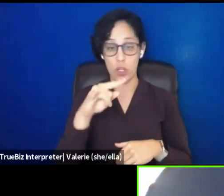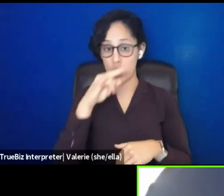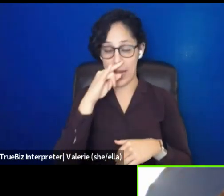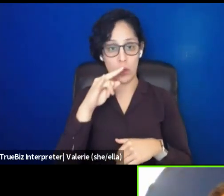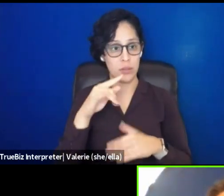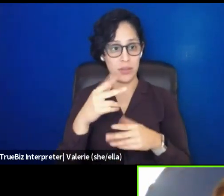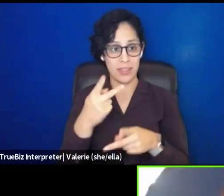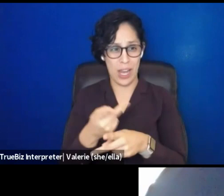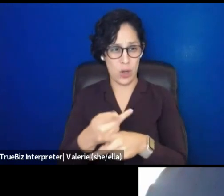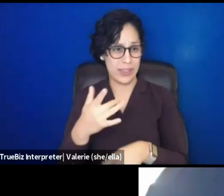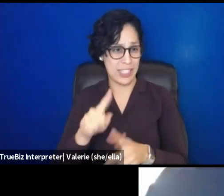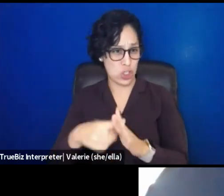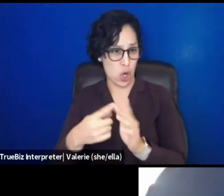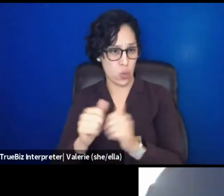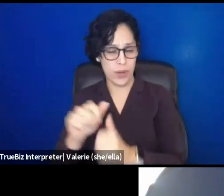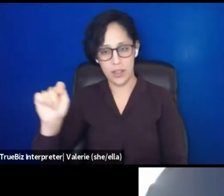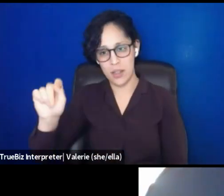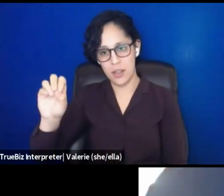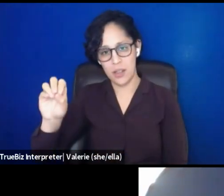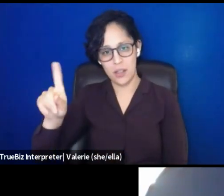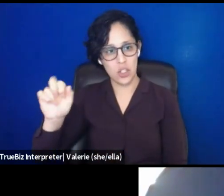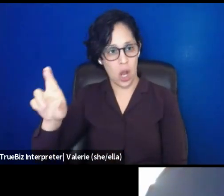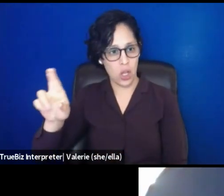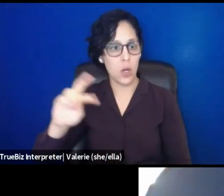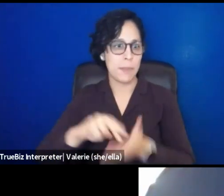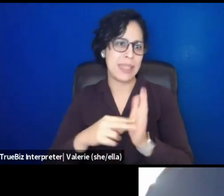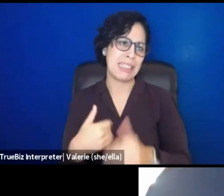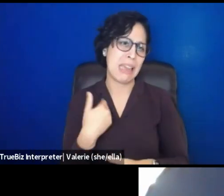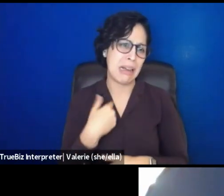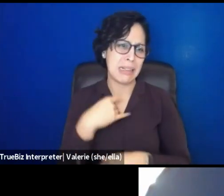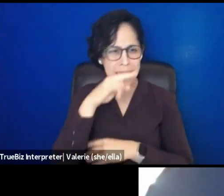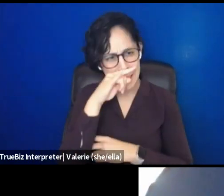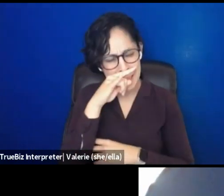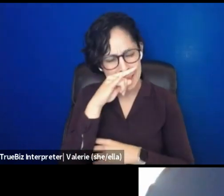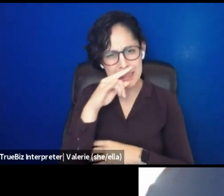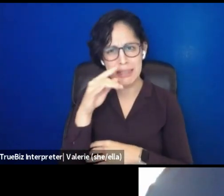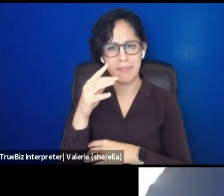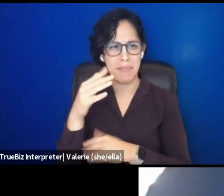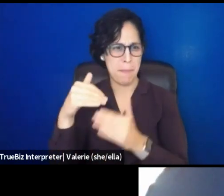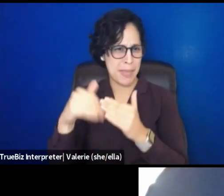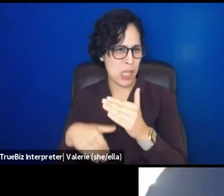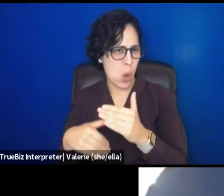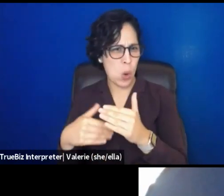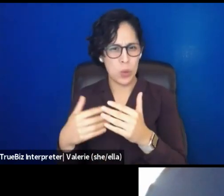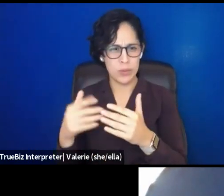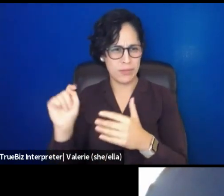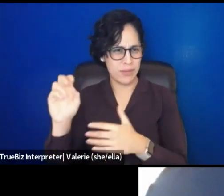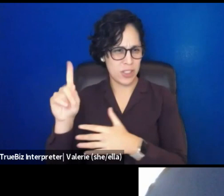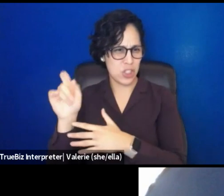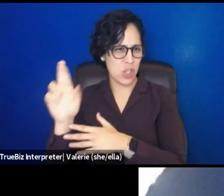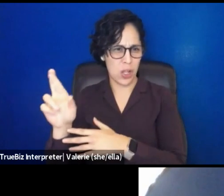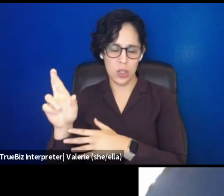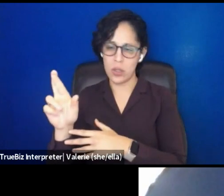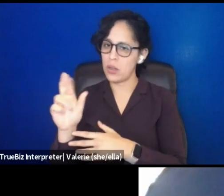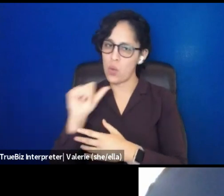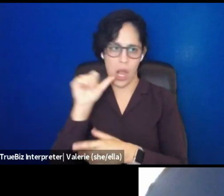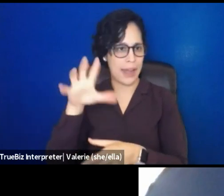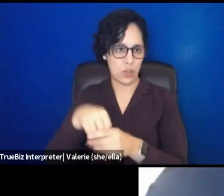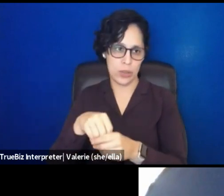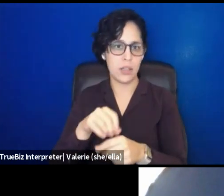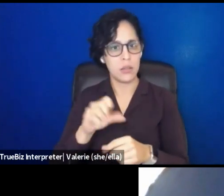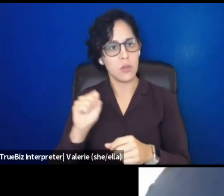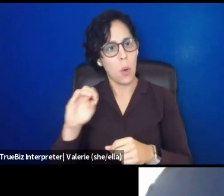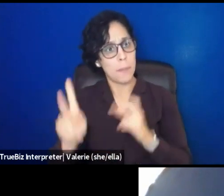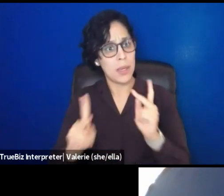I think they start at toddlers. So like people with young children felt included, um, in that. And I think people were really excited about